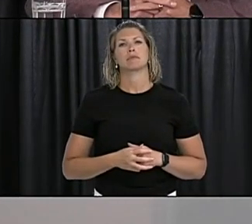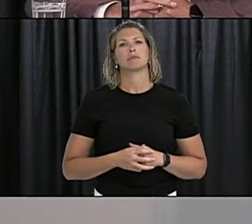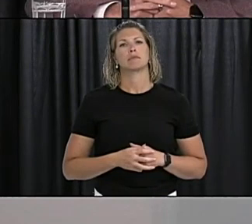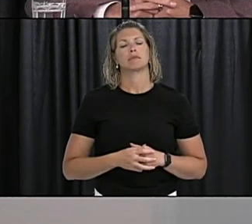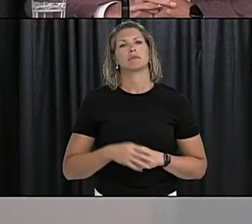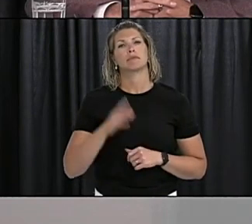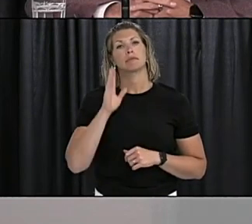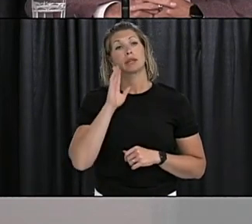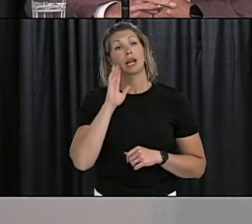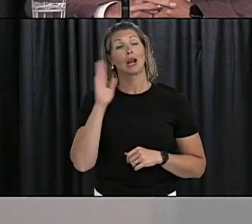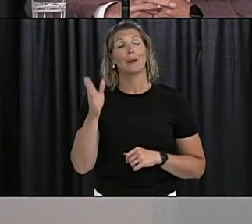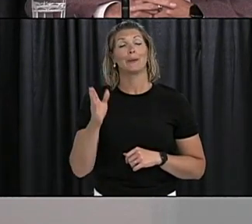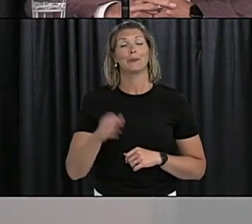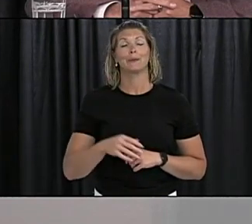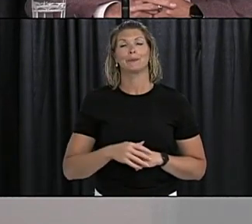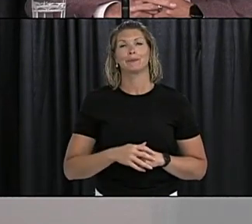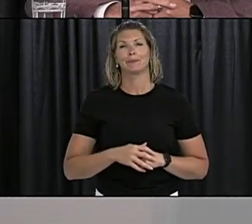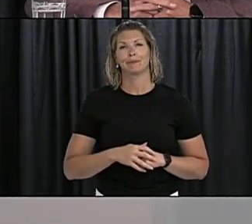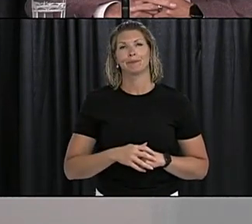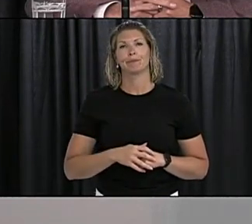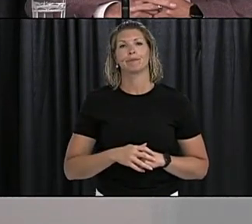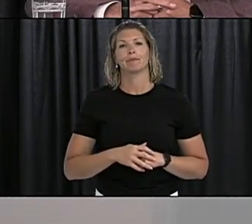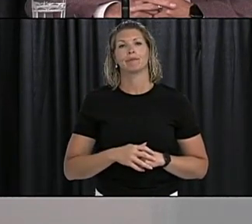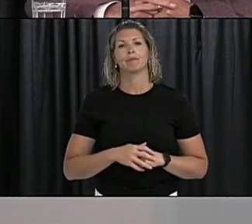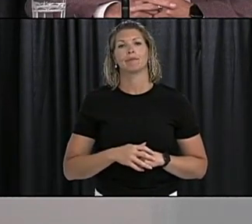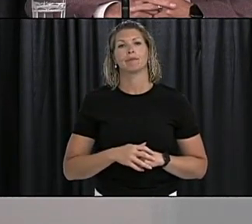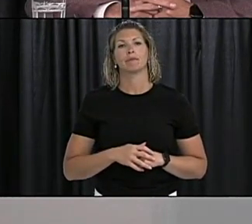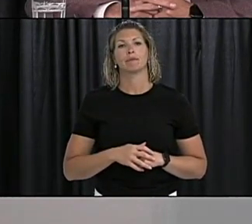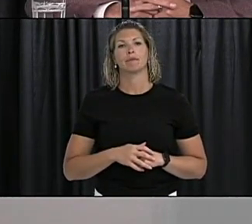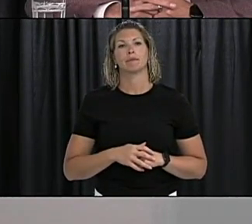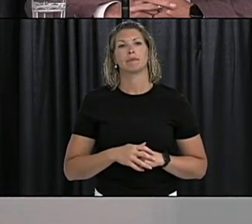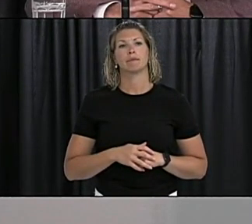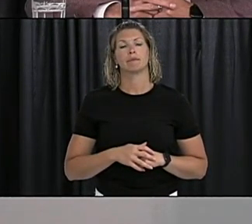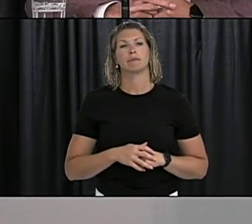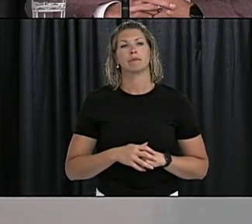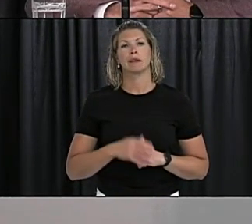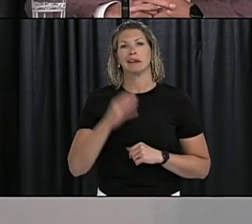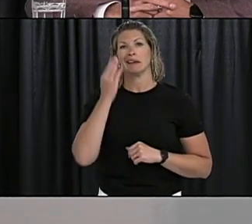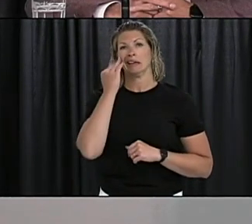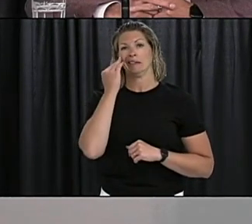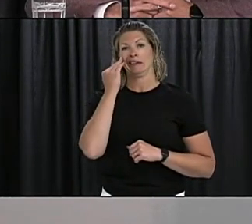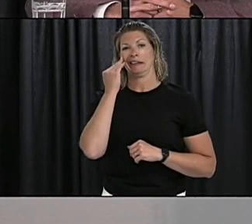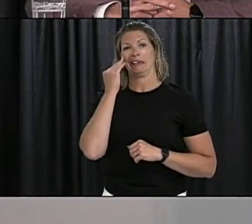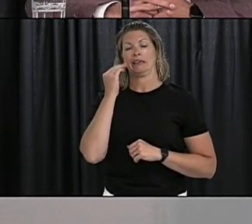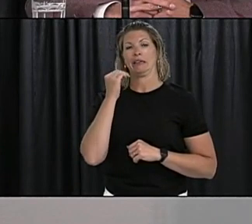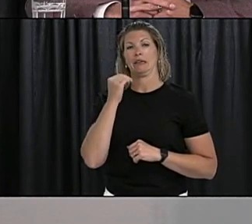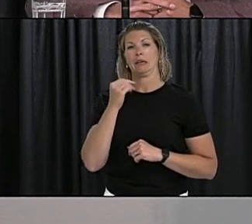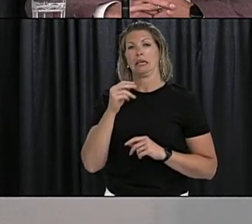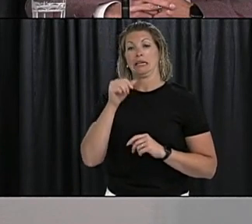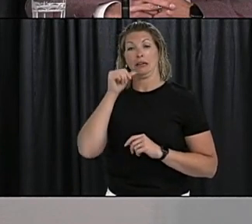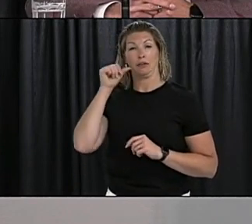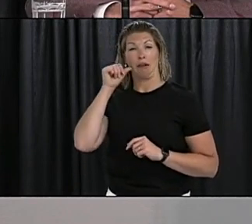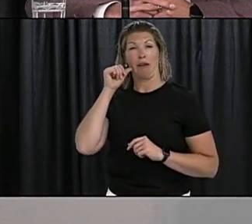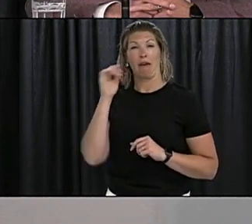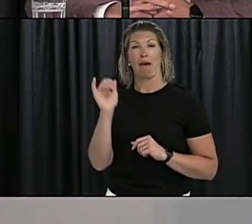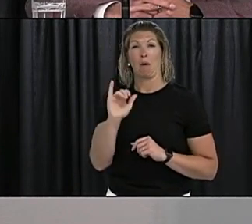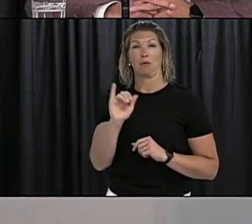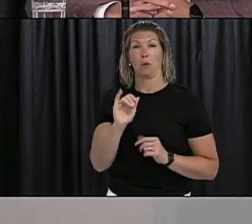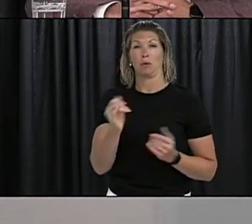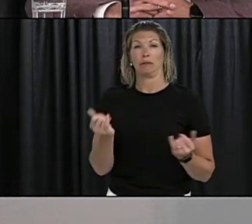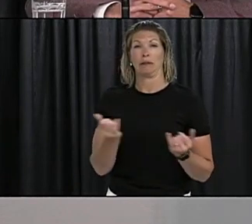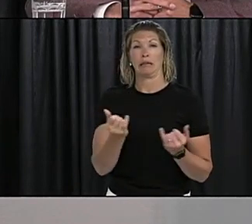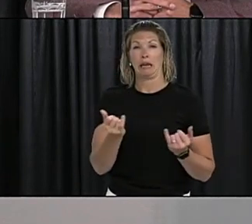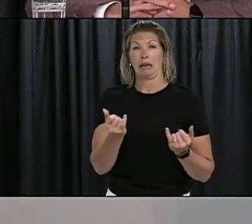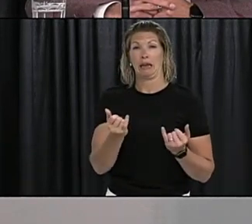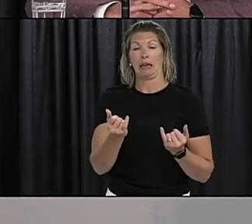hi there just say one of these two people who contracted the virus recently arrived by boat say they drove here from